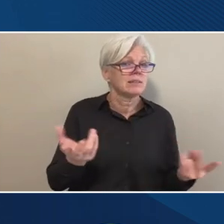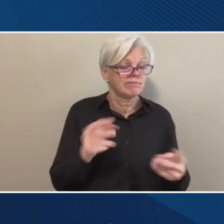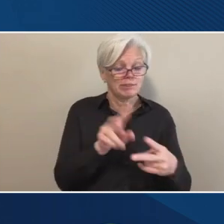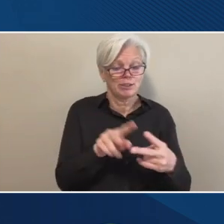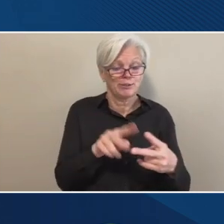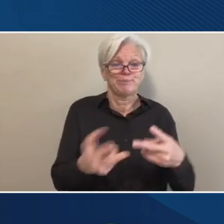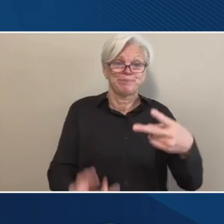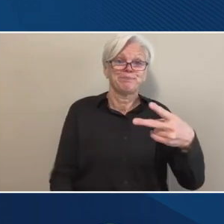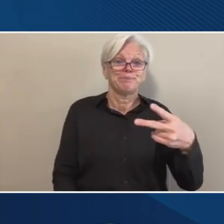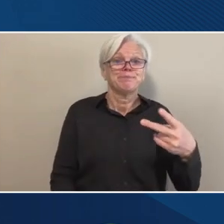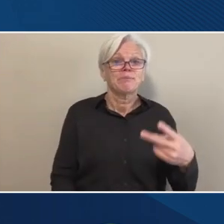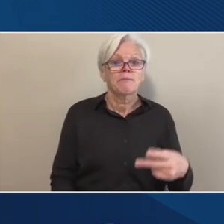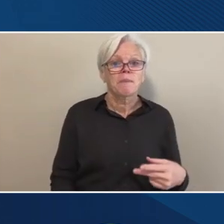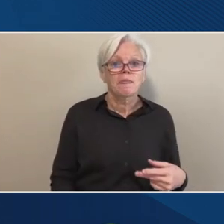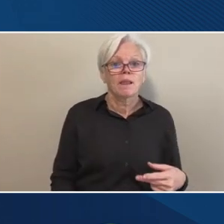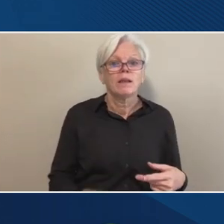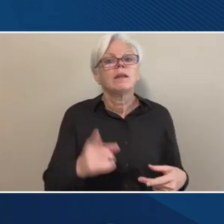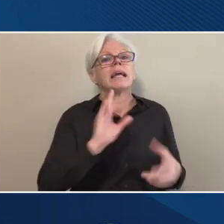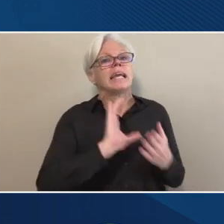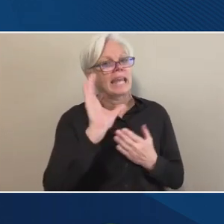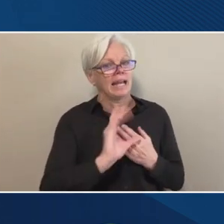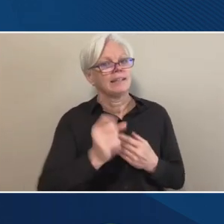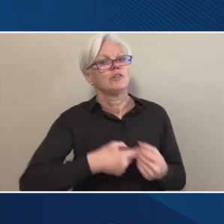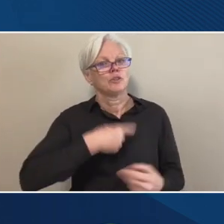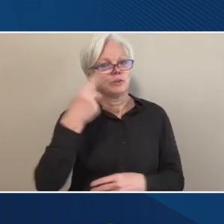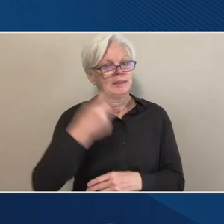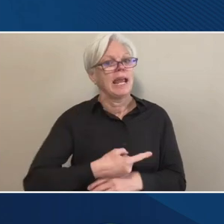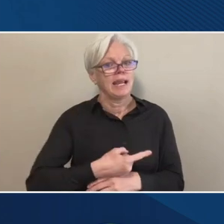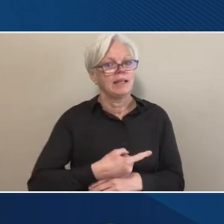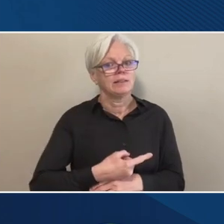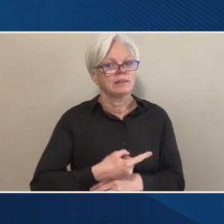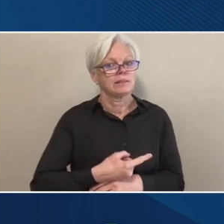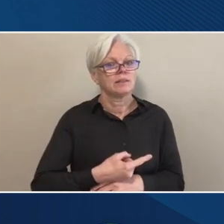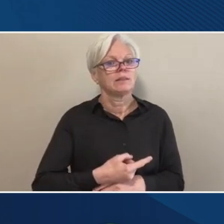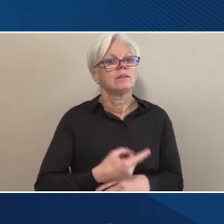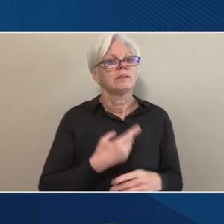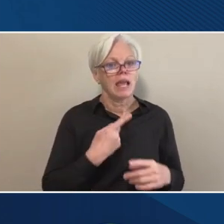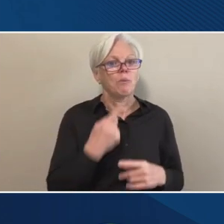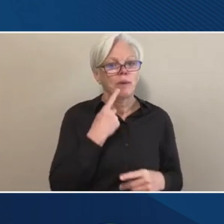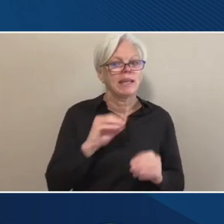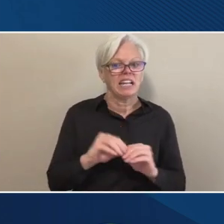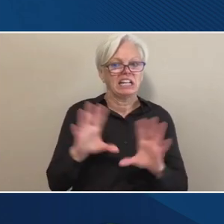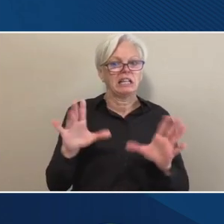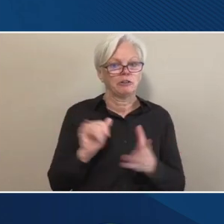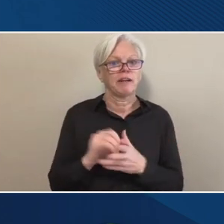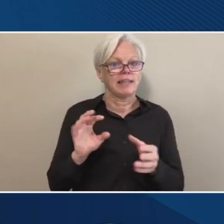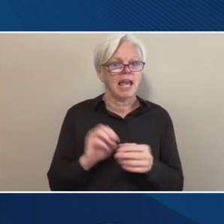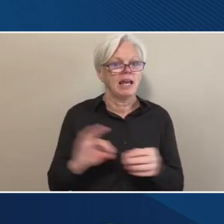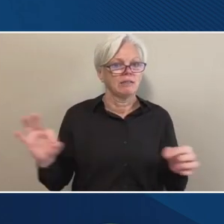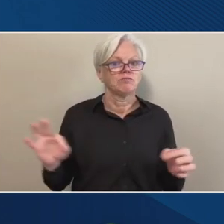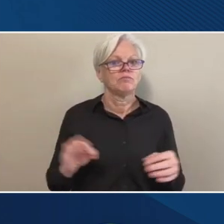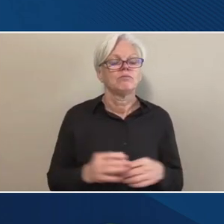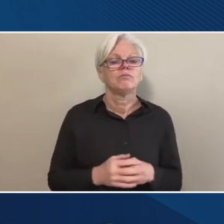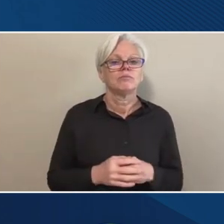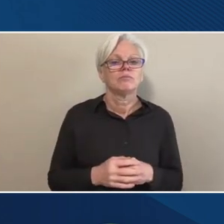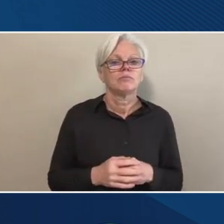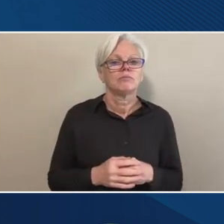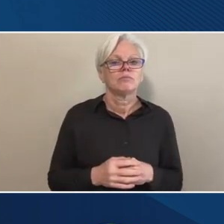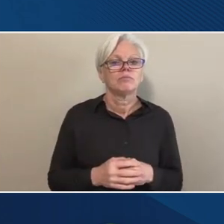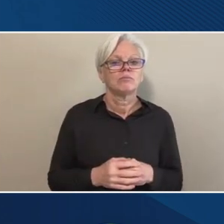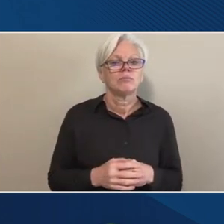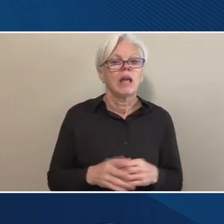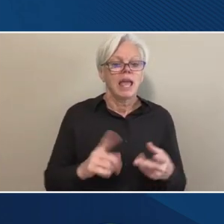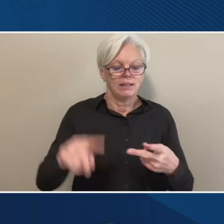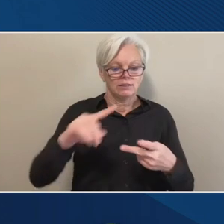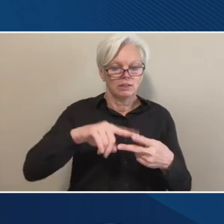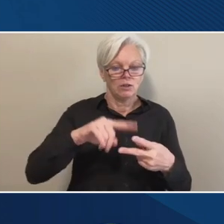Uh, yes, it is calendar days. Um, and, uh, and we can go back and clarify that. Um, and, and yes, the answer is, um,